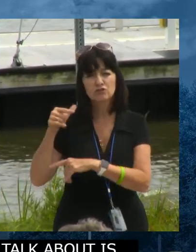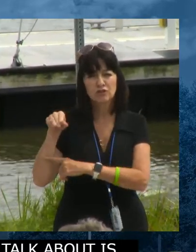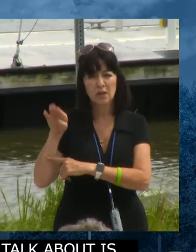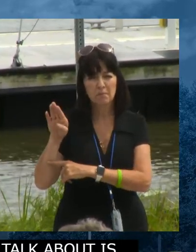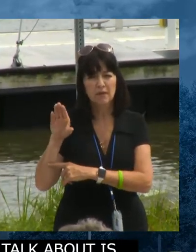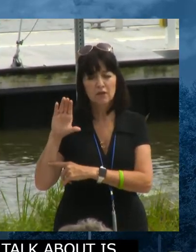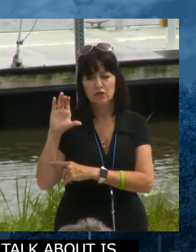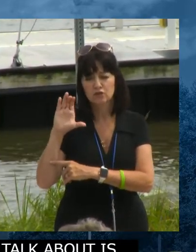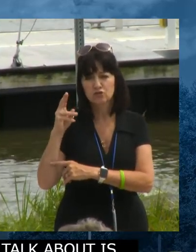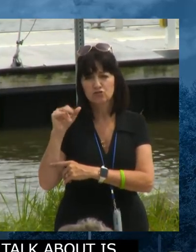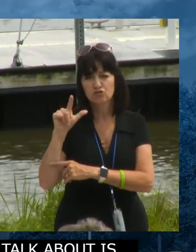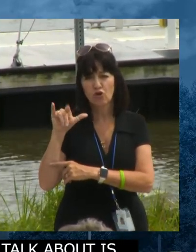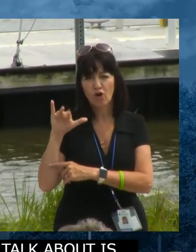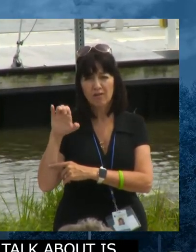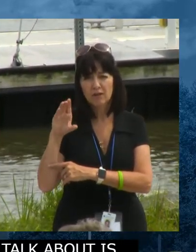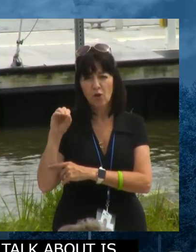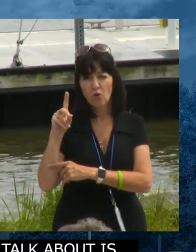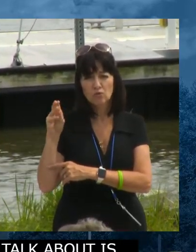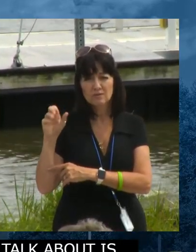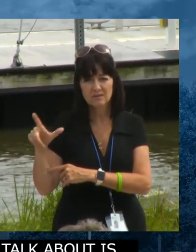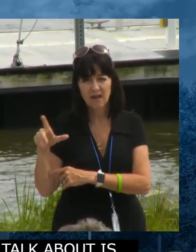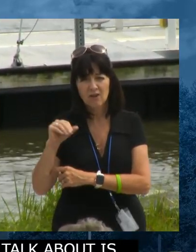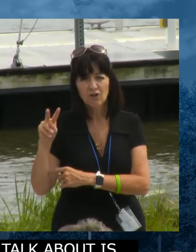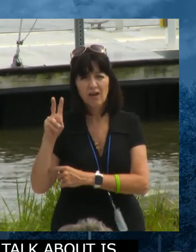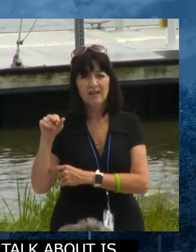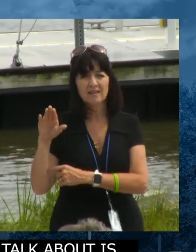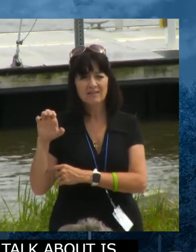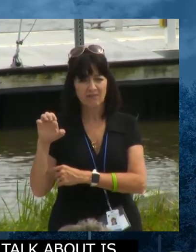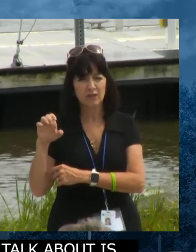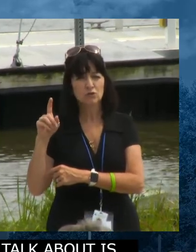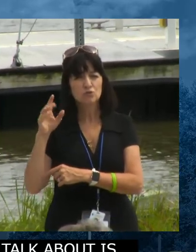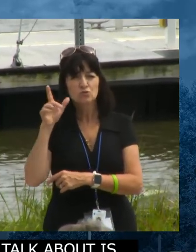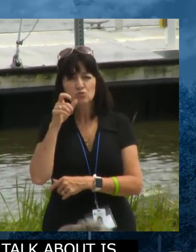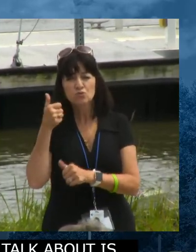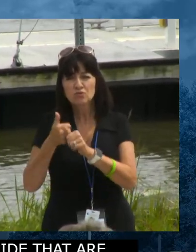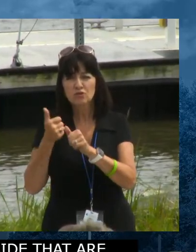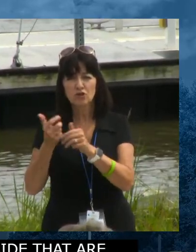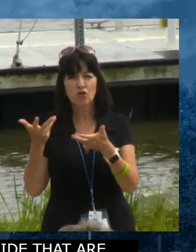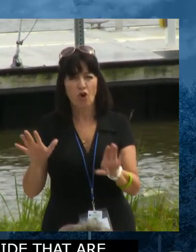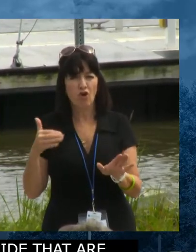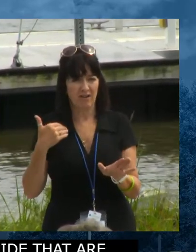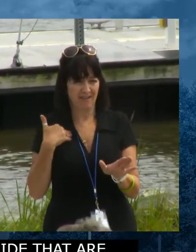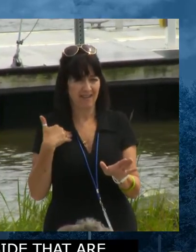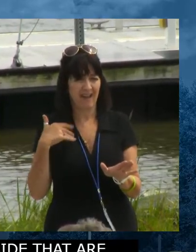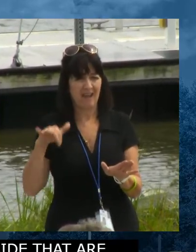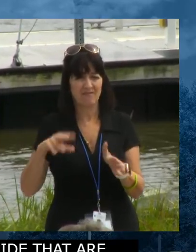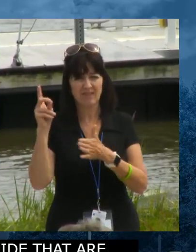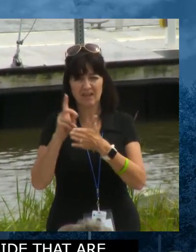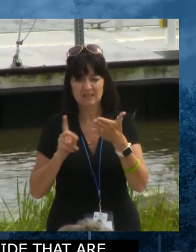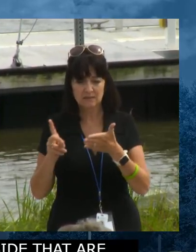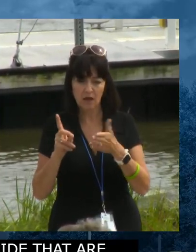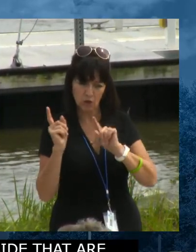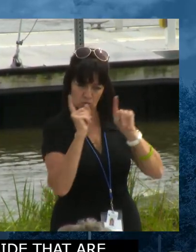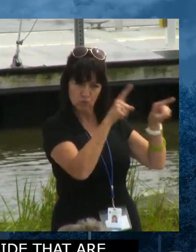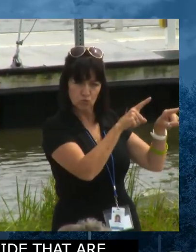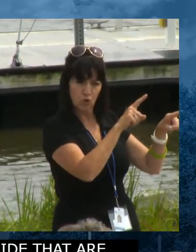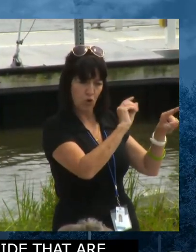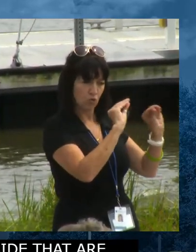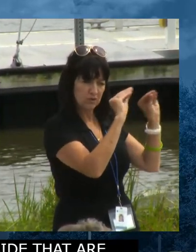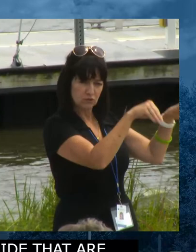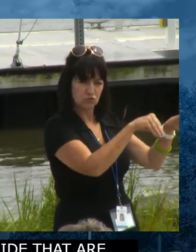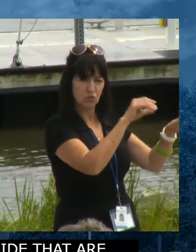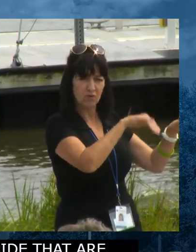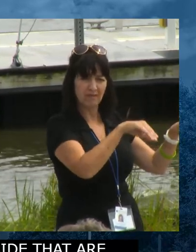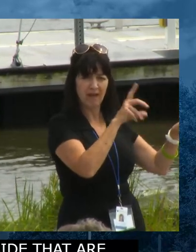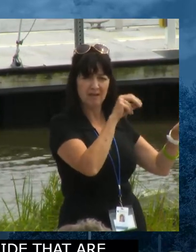O'Donnell and Vince Luciani that already have that designed to go put in Donovan Smith's park. I also have an attorney